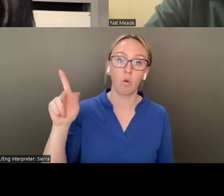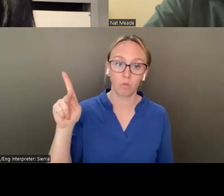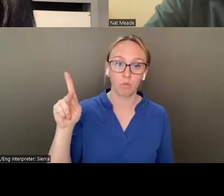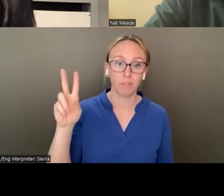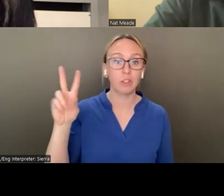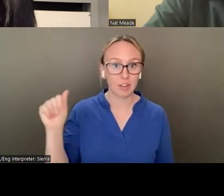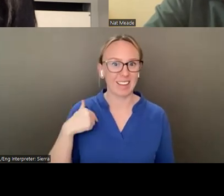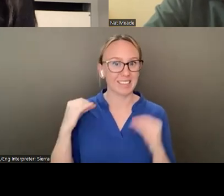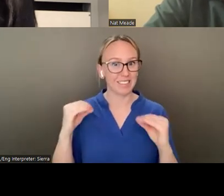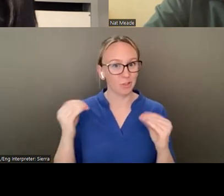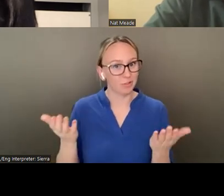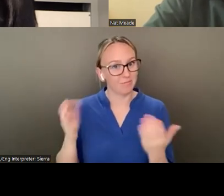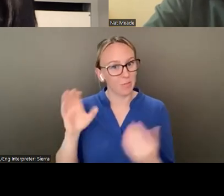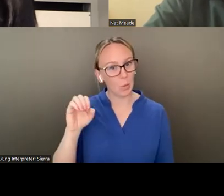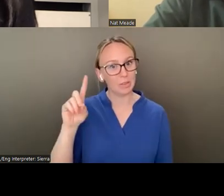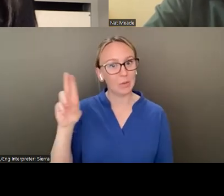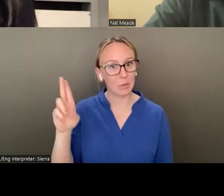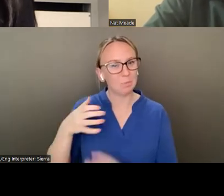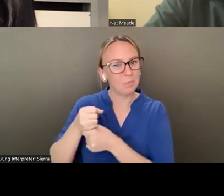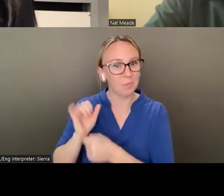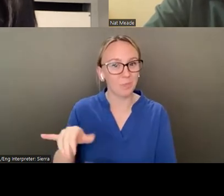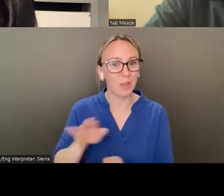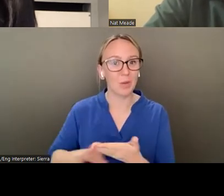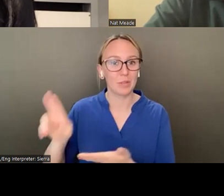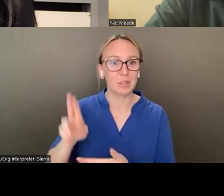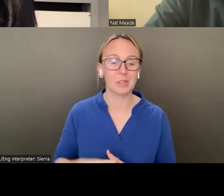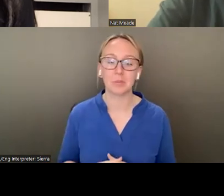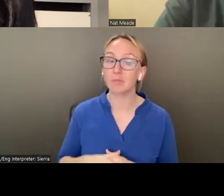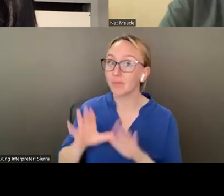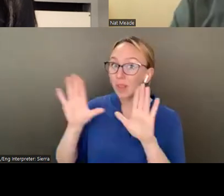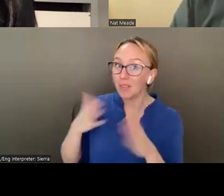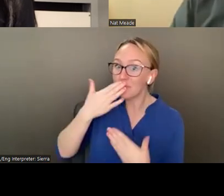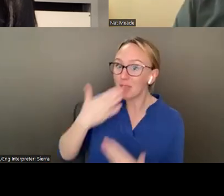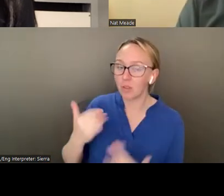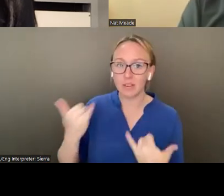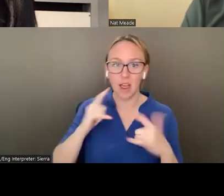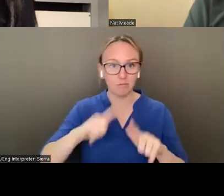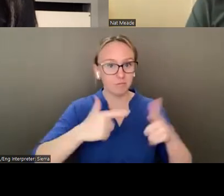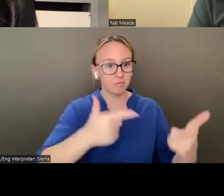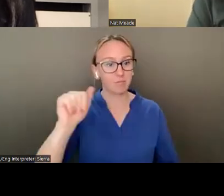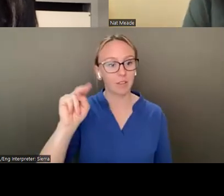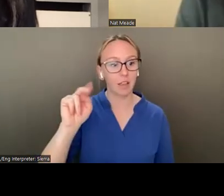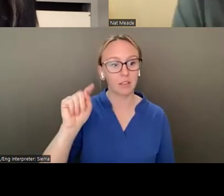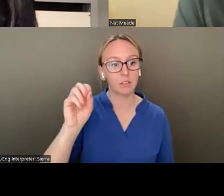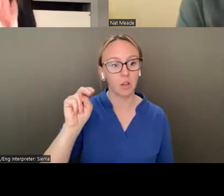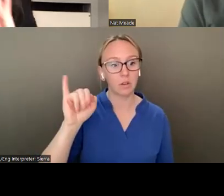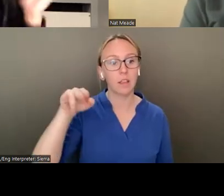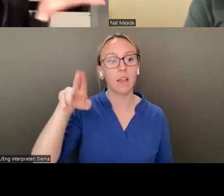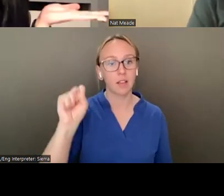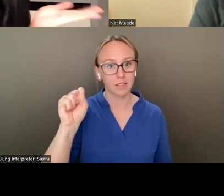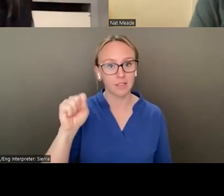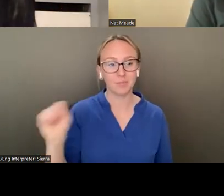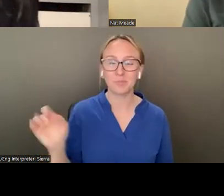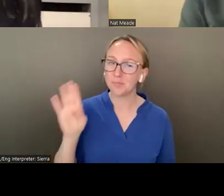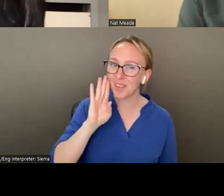at ODU. Great. Wonderful. Thank you. Okay, I'm going to turn it over to Antonius. Ciao,